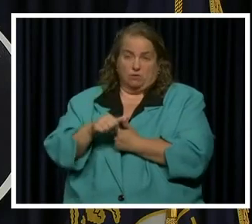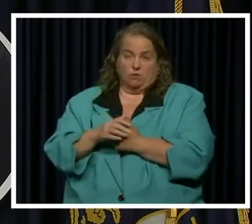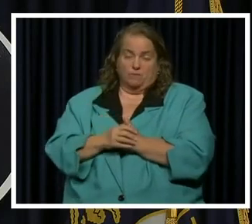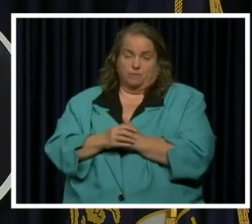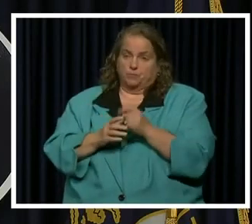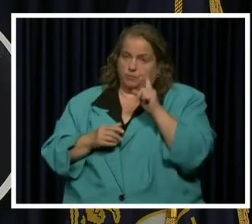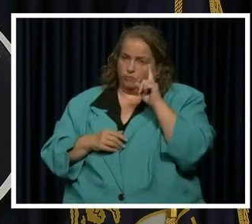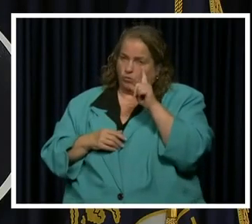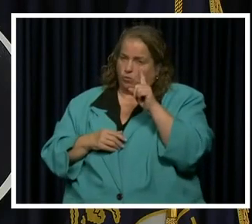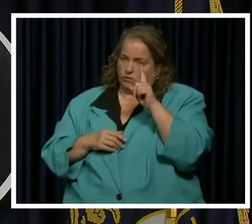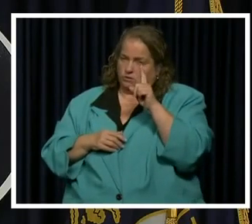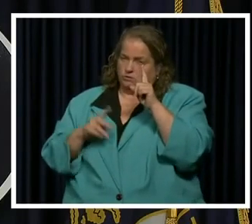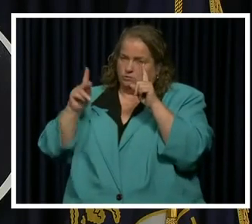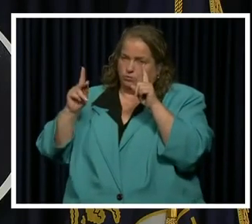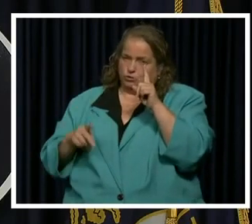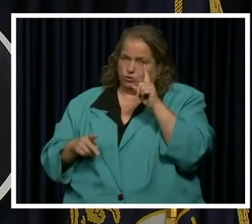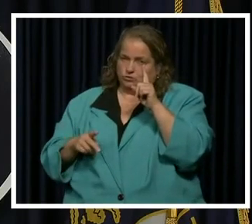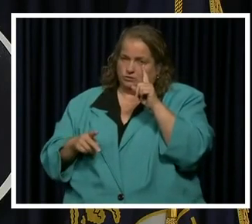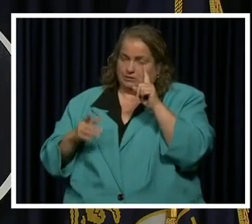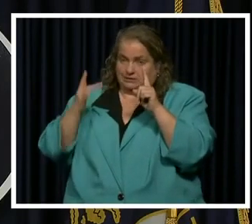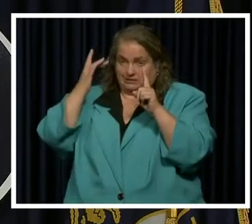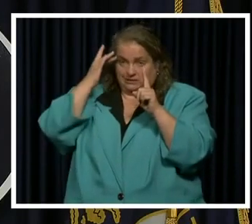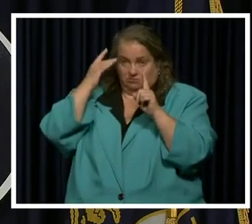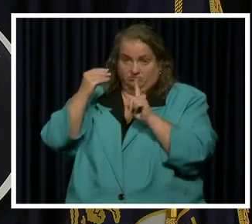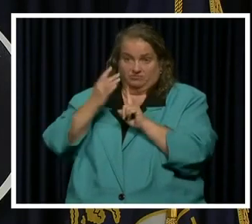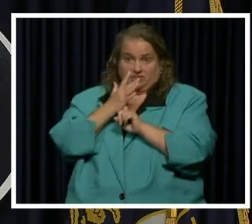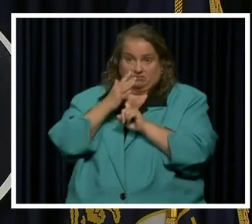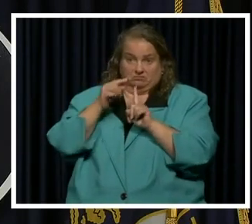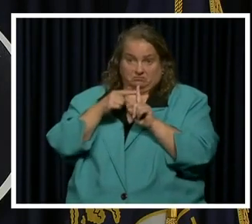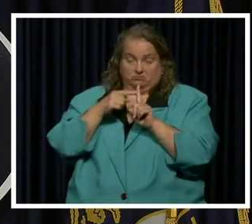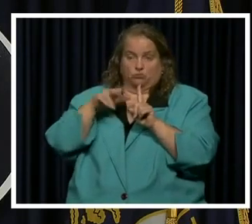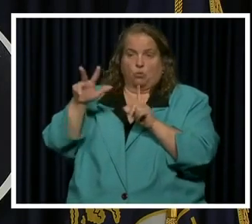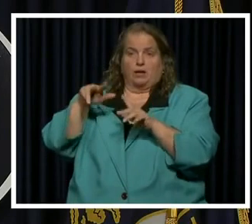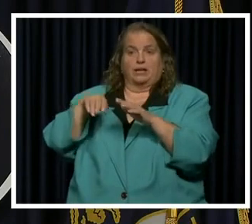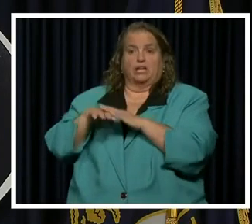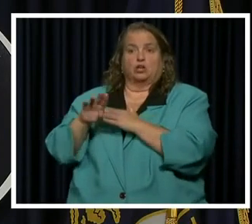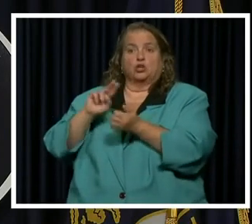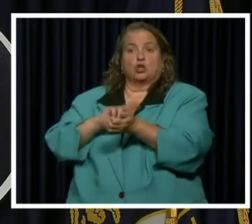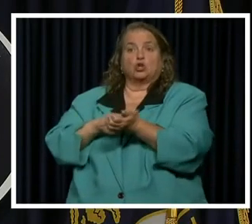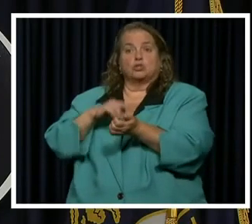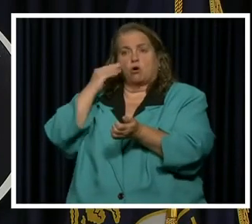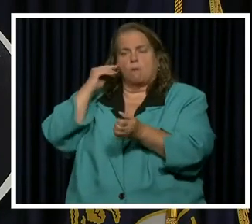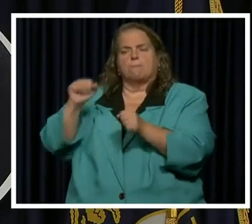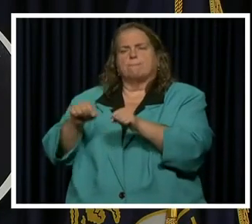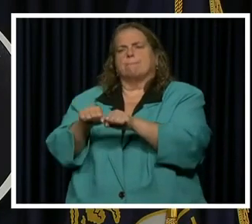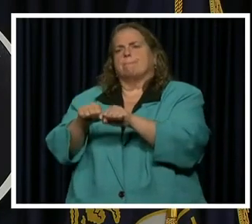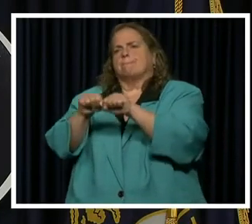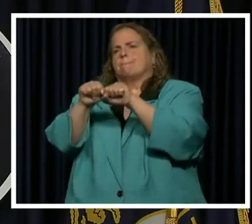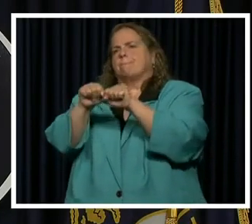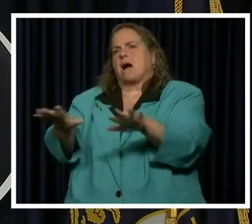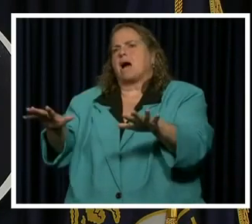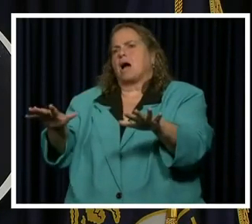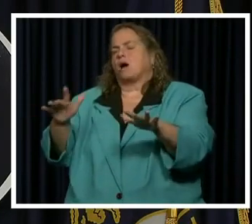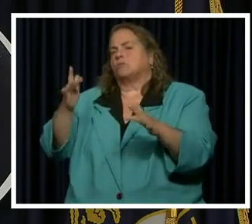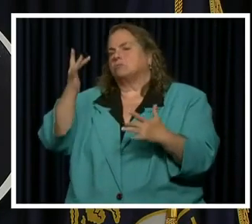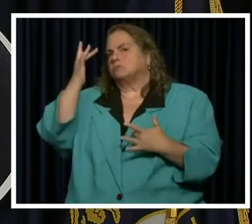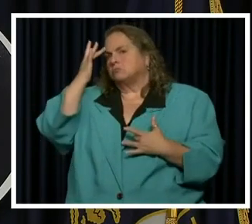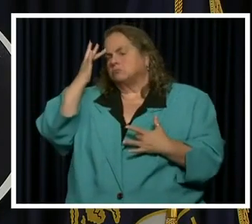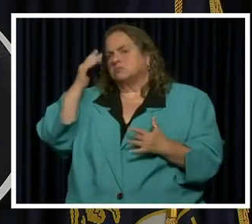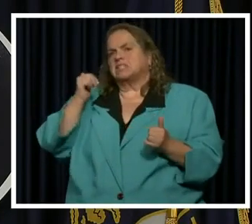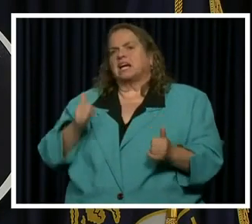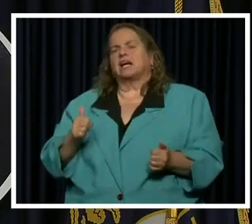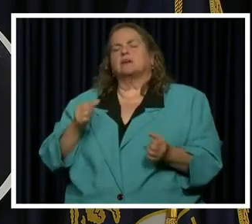one person infected going into a nursing home can cause some real significant